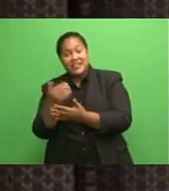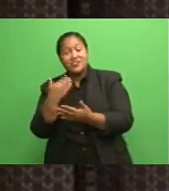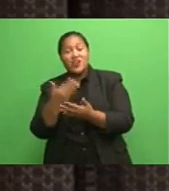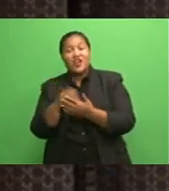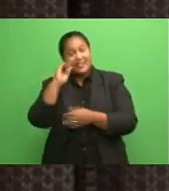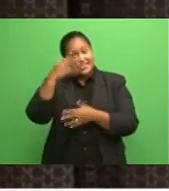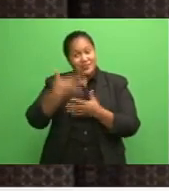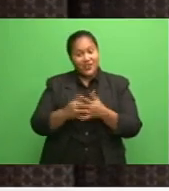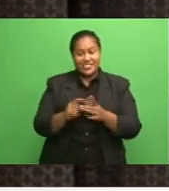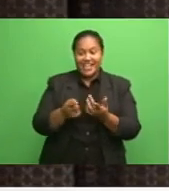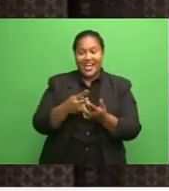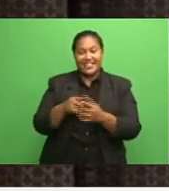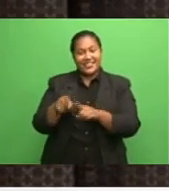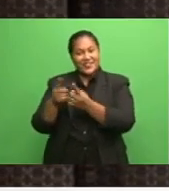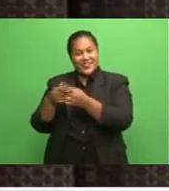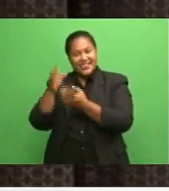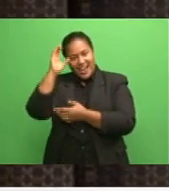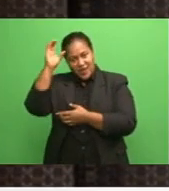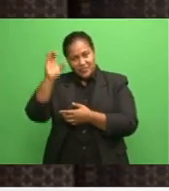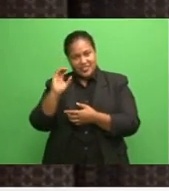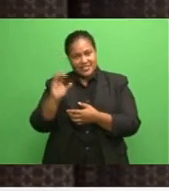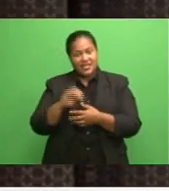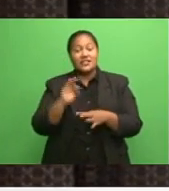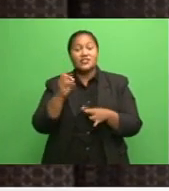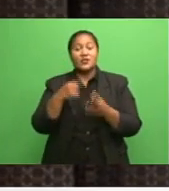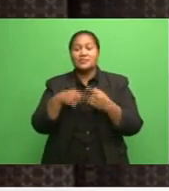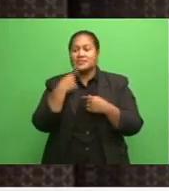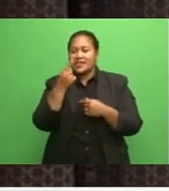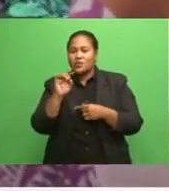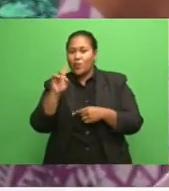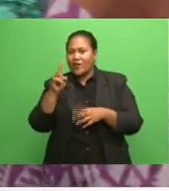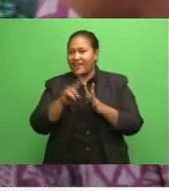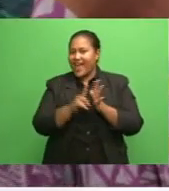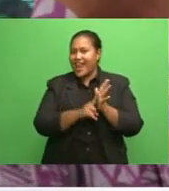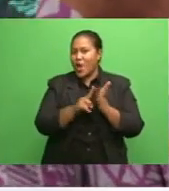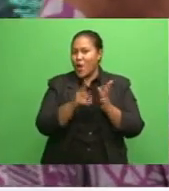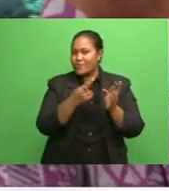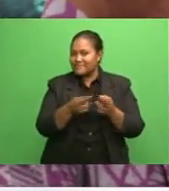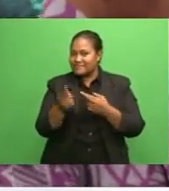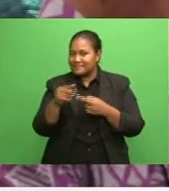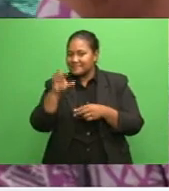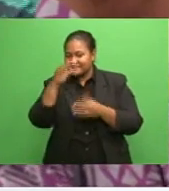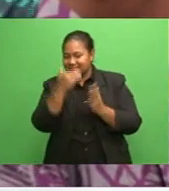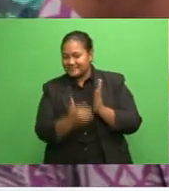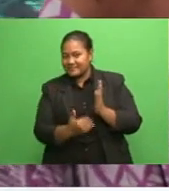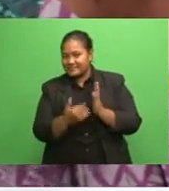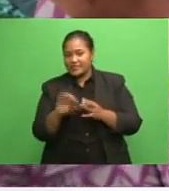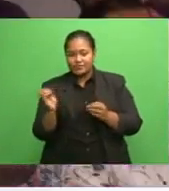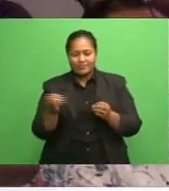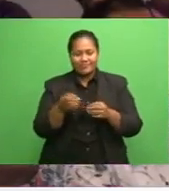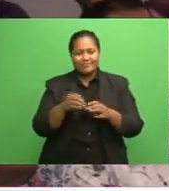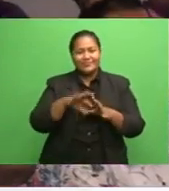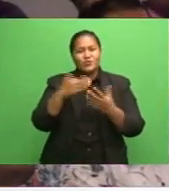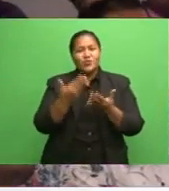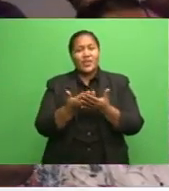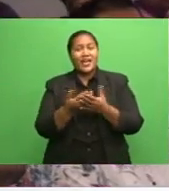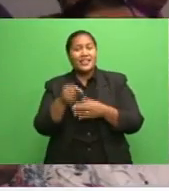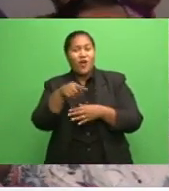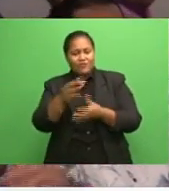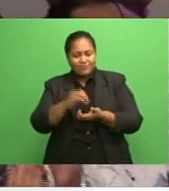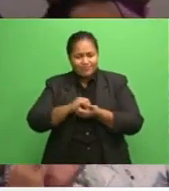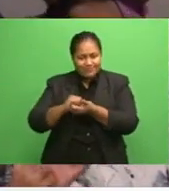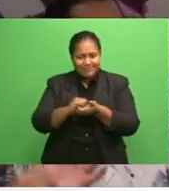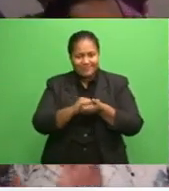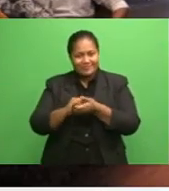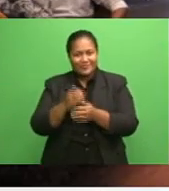in other respective countries. Karim Lee says one of the ILO's recommendations is the putting together of a robust collaboration